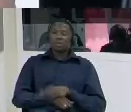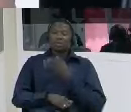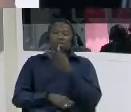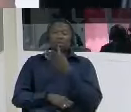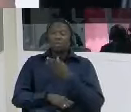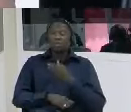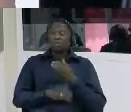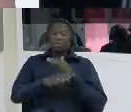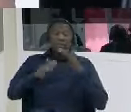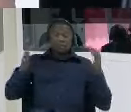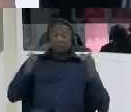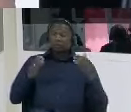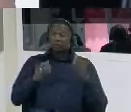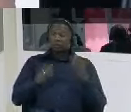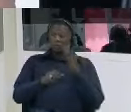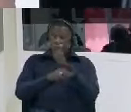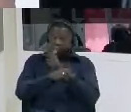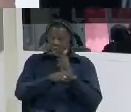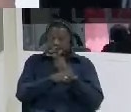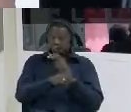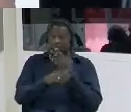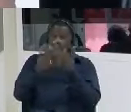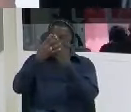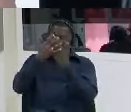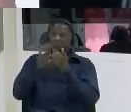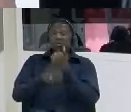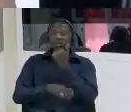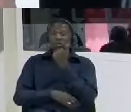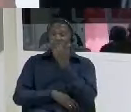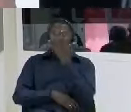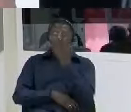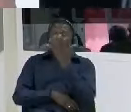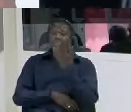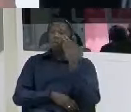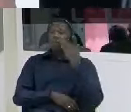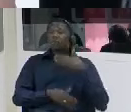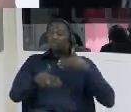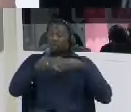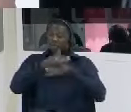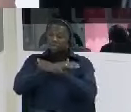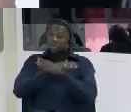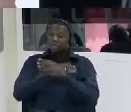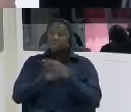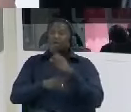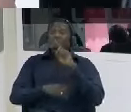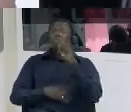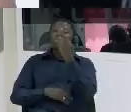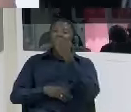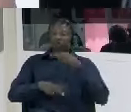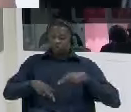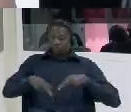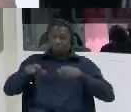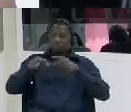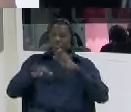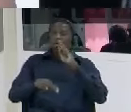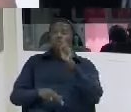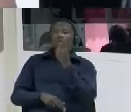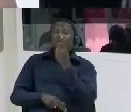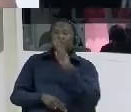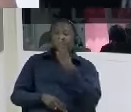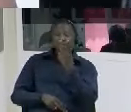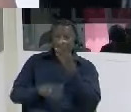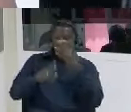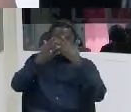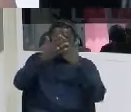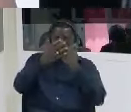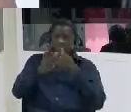five when you enter maximum security number five the fourth row for second cell he was there and that